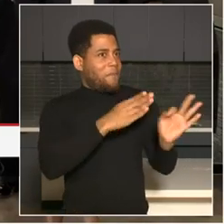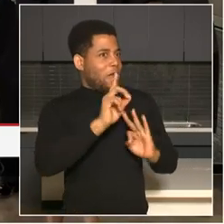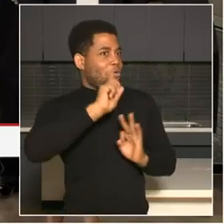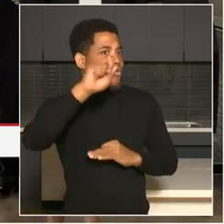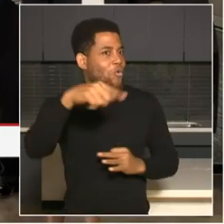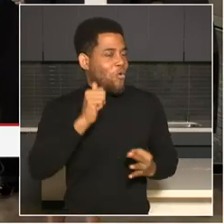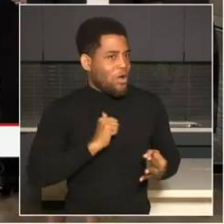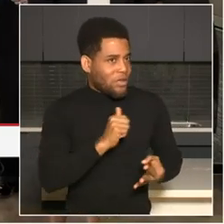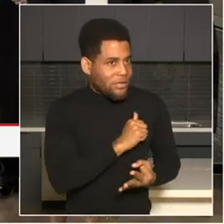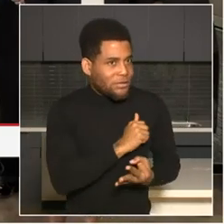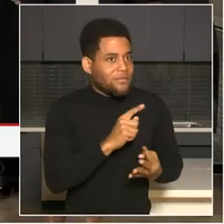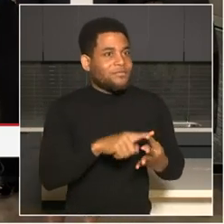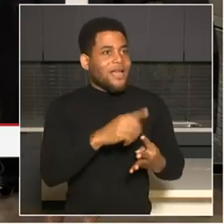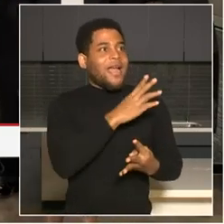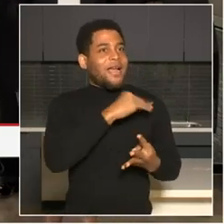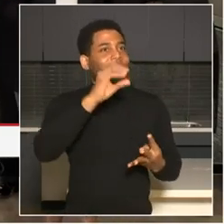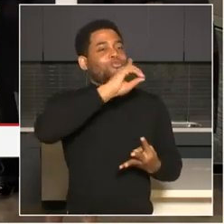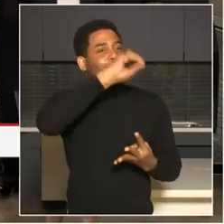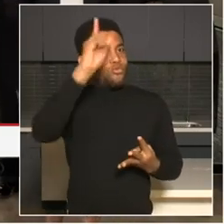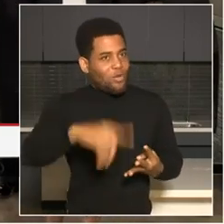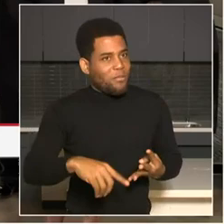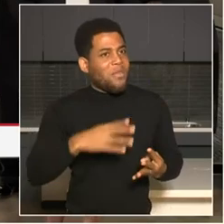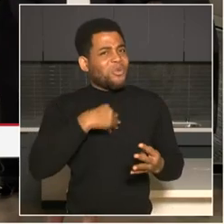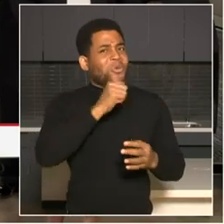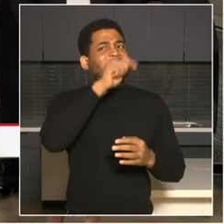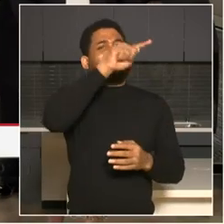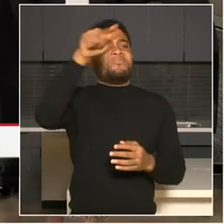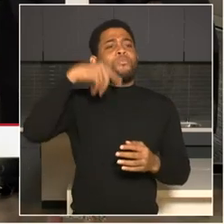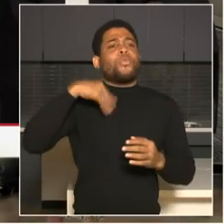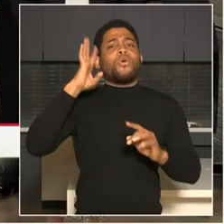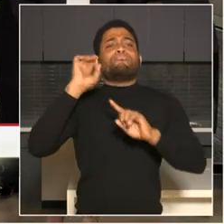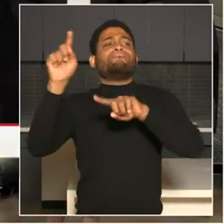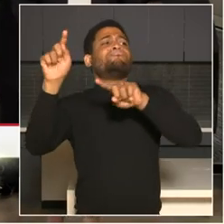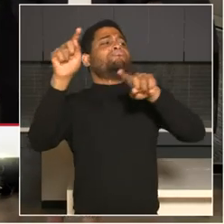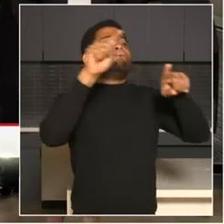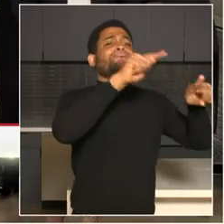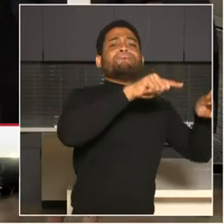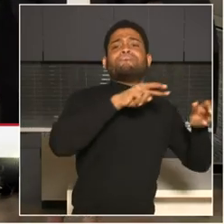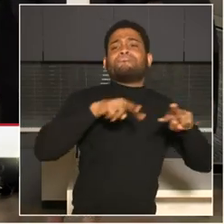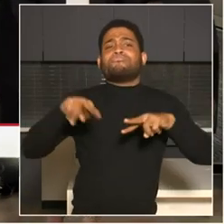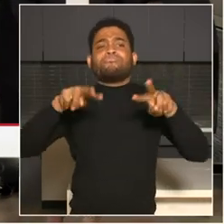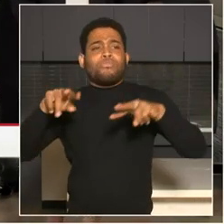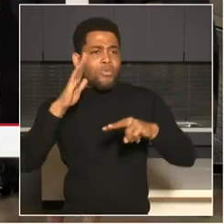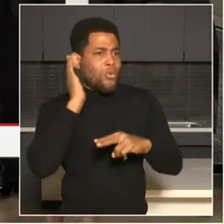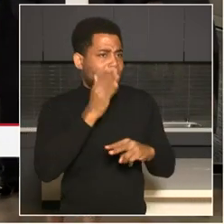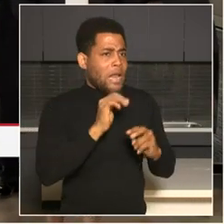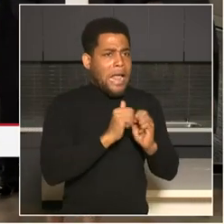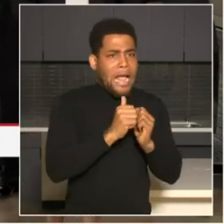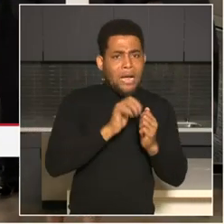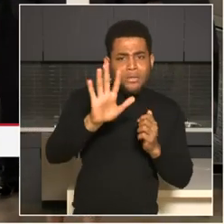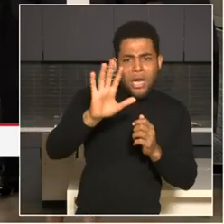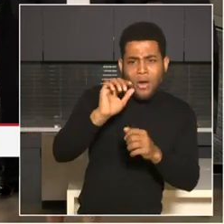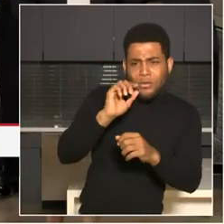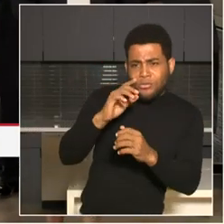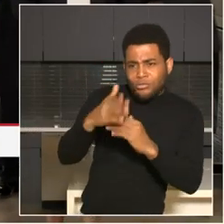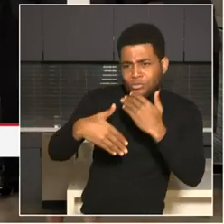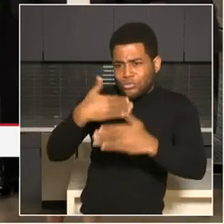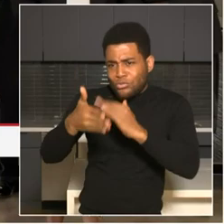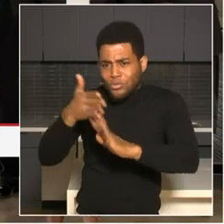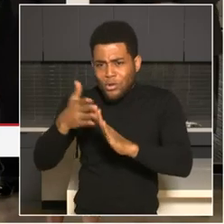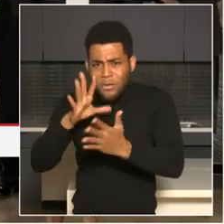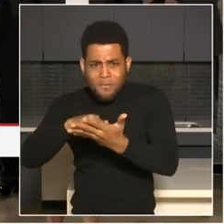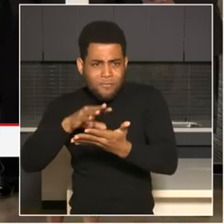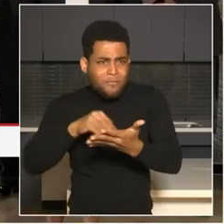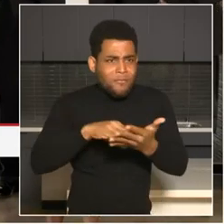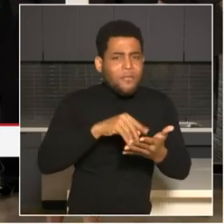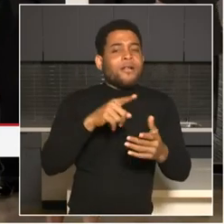across the district of, across the U.S. before we finalize, um, our, um, crime center behind me. Yes, ma'am. Can